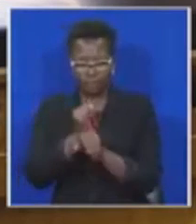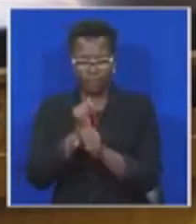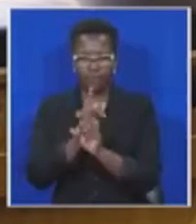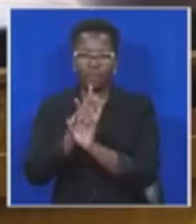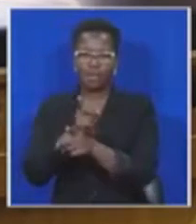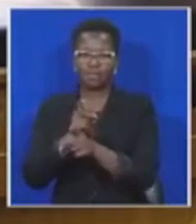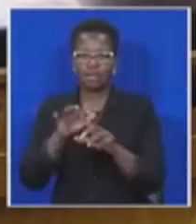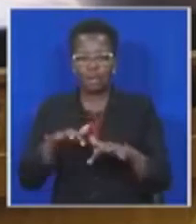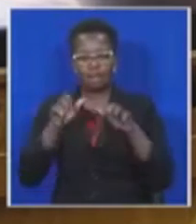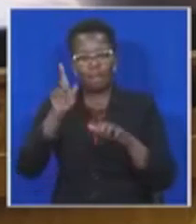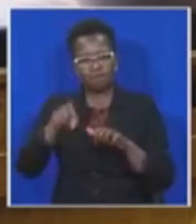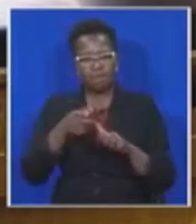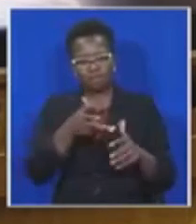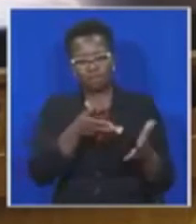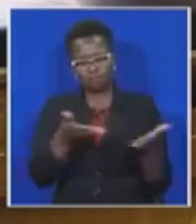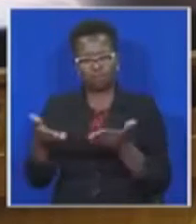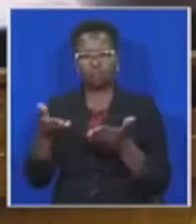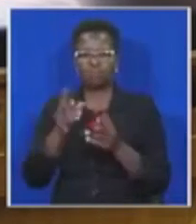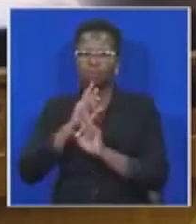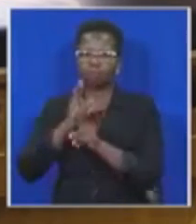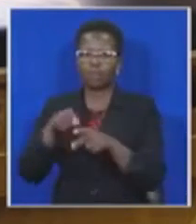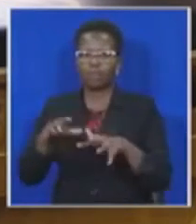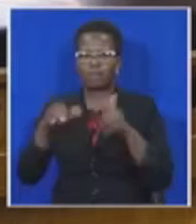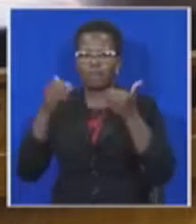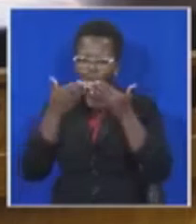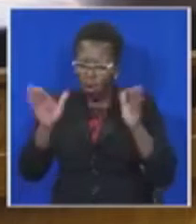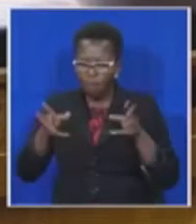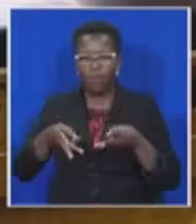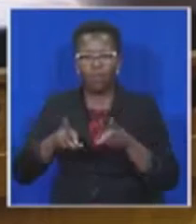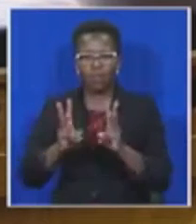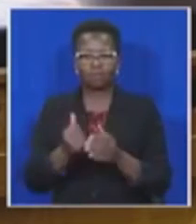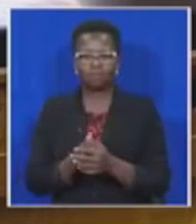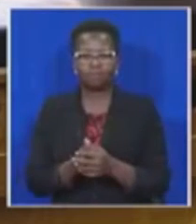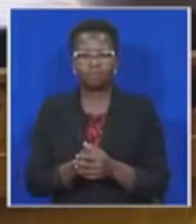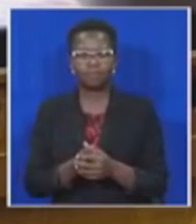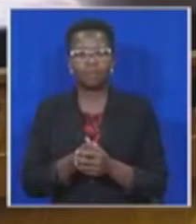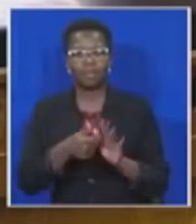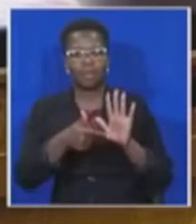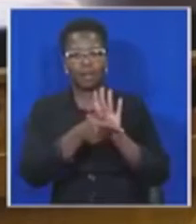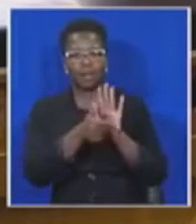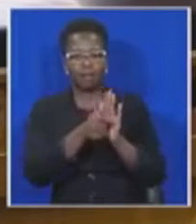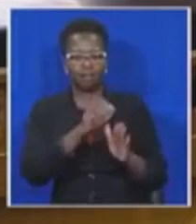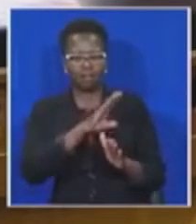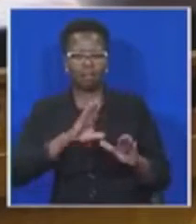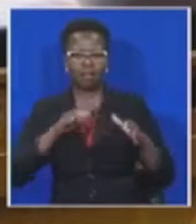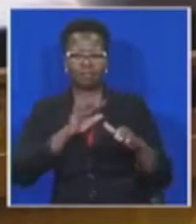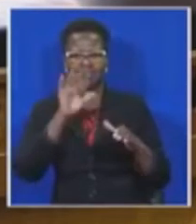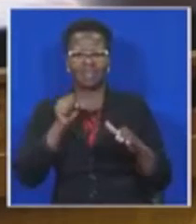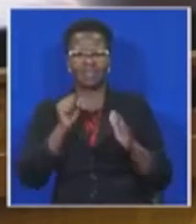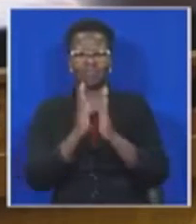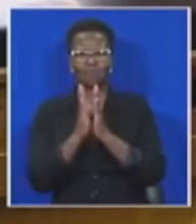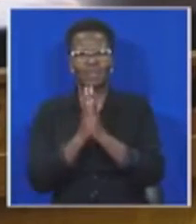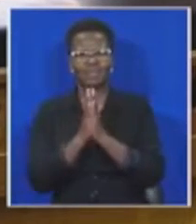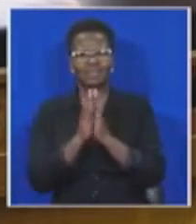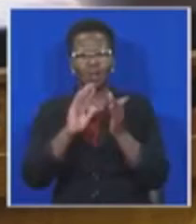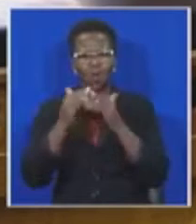government accountable in a transparent manner. Legal Council for the Southern African Faith Communities, Environment Institute,